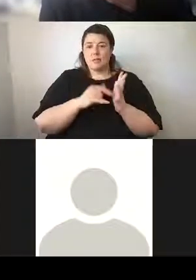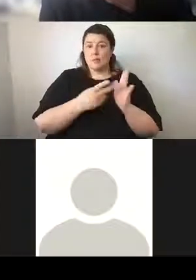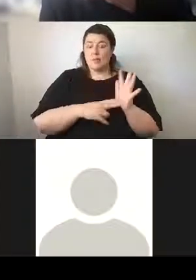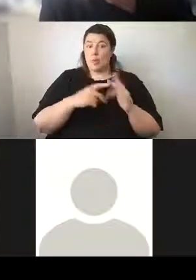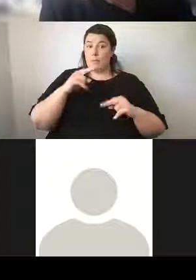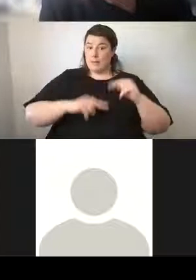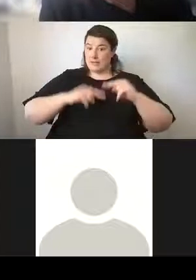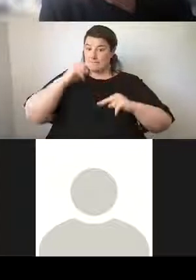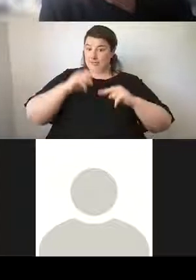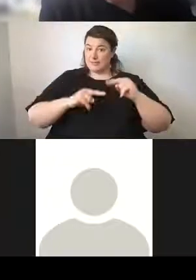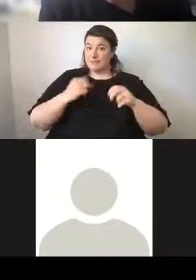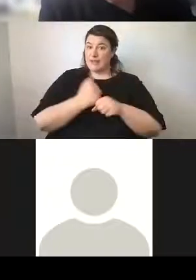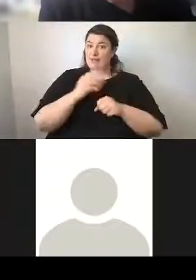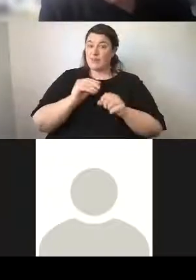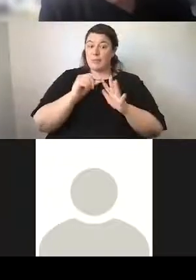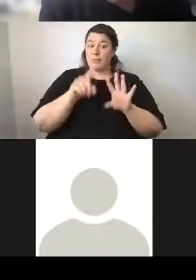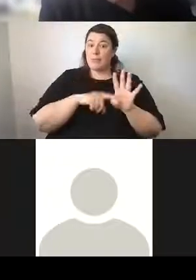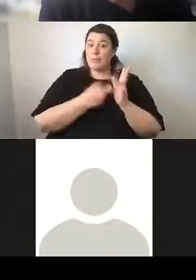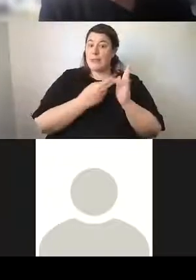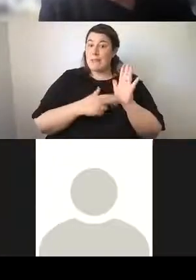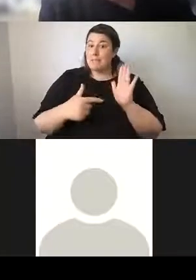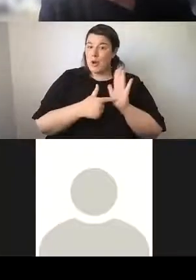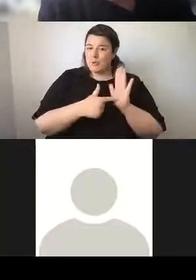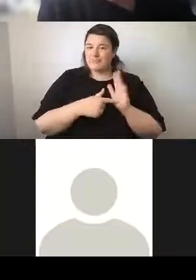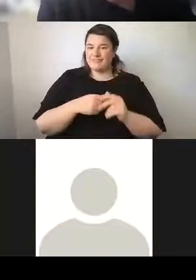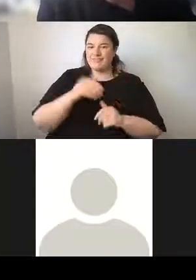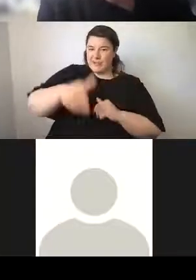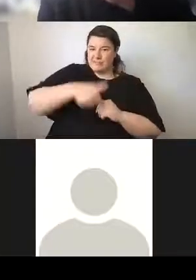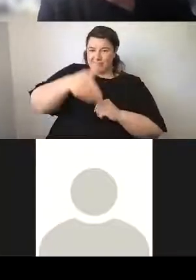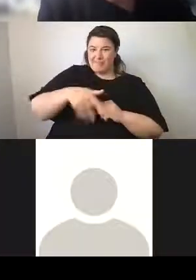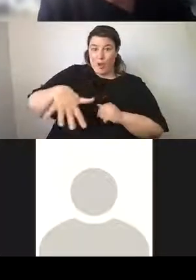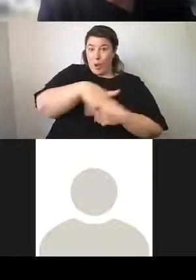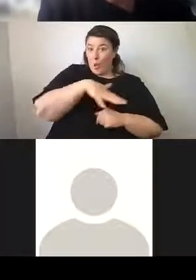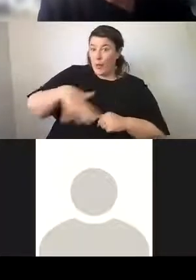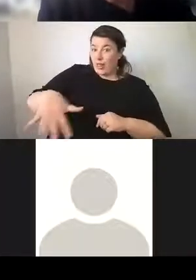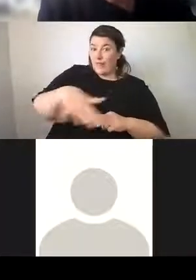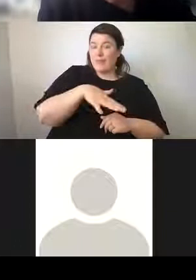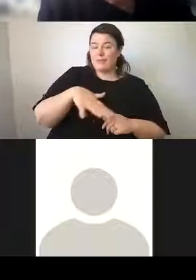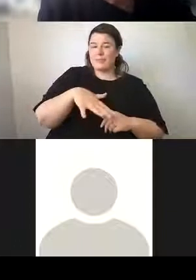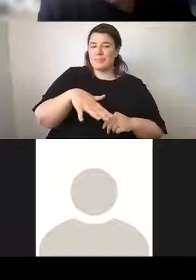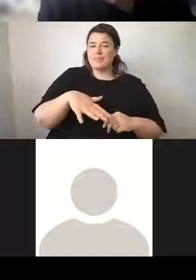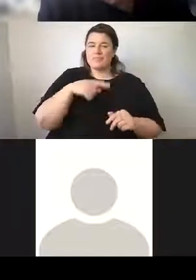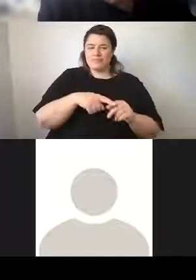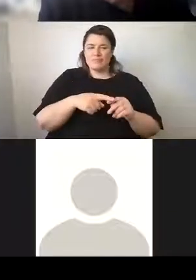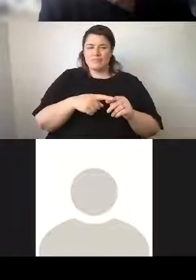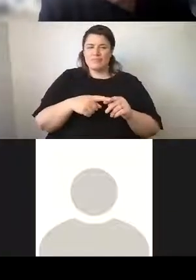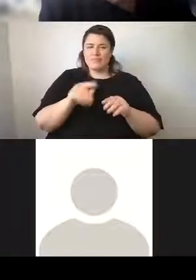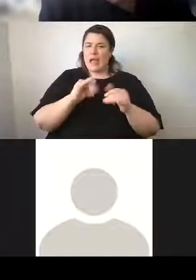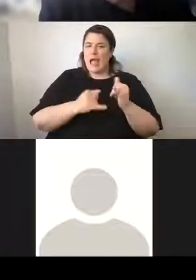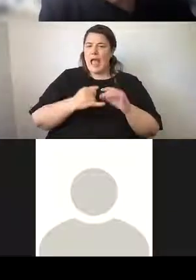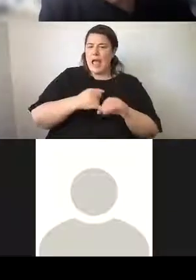Piemont sandstone quarried locally. And this stone is a very fine textured, honey-coloured